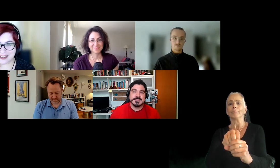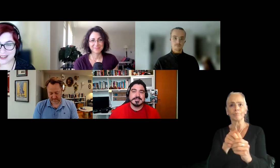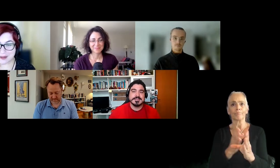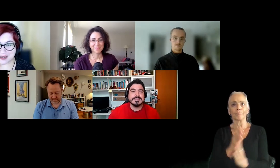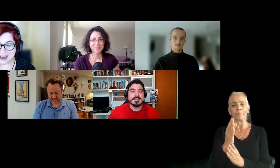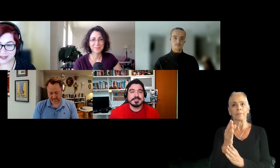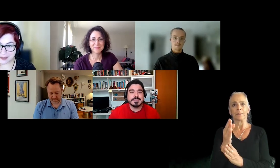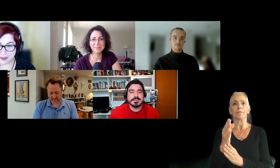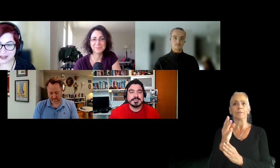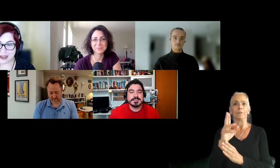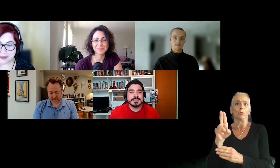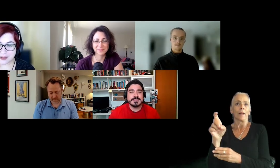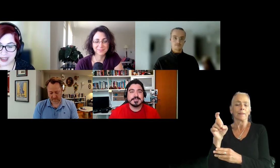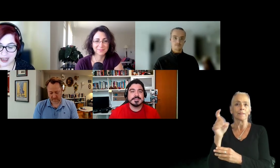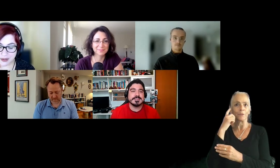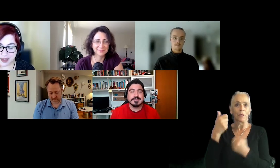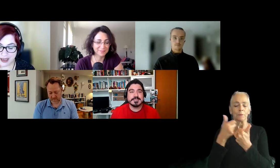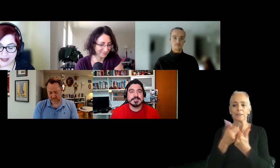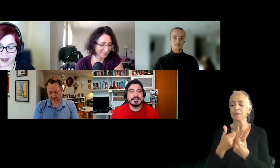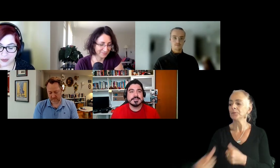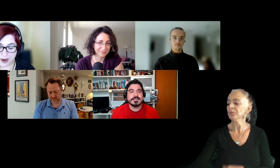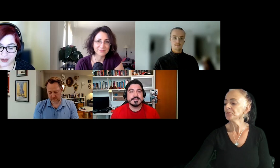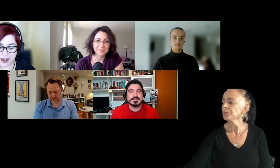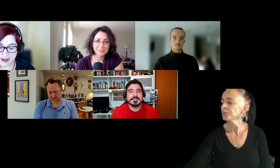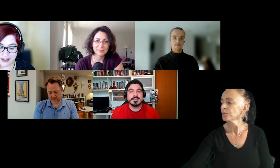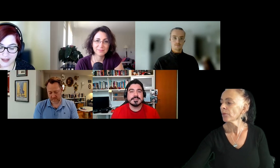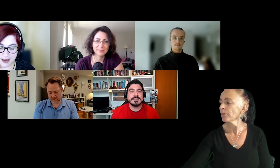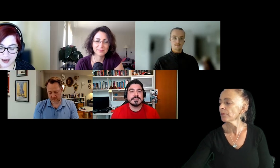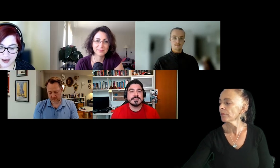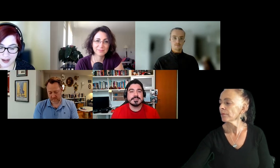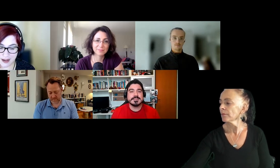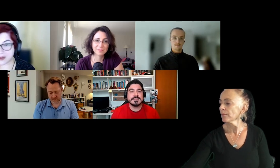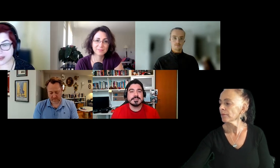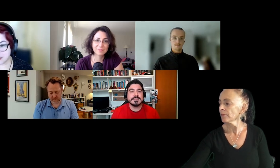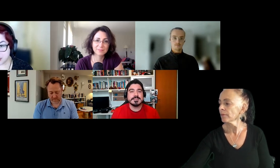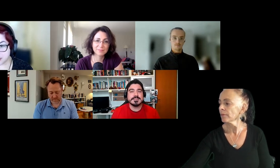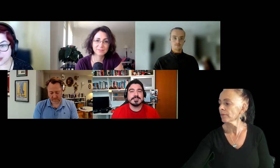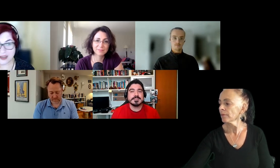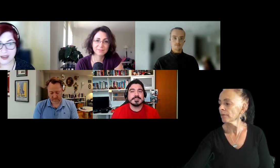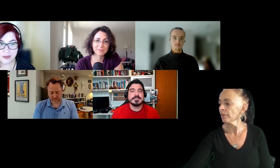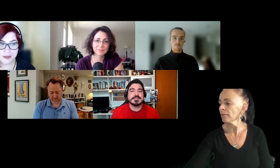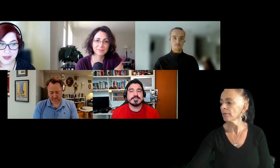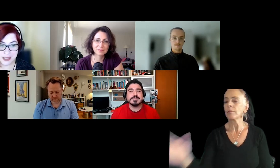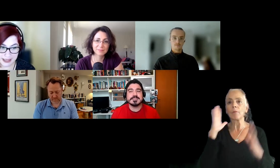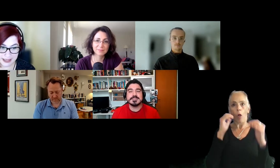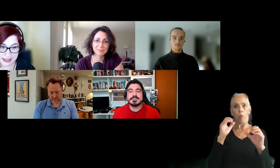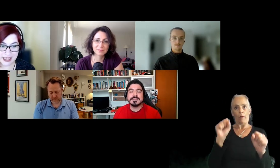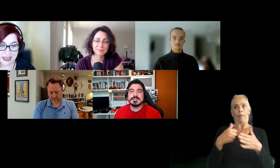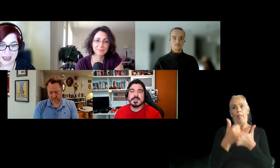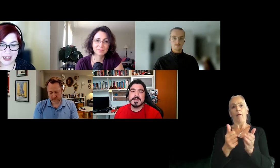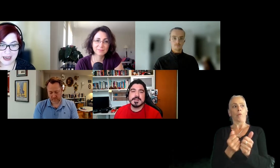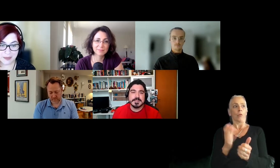I hope that this panel kind of like brings up to light what you guys have requested most. We recently